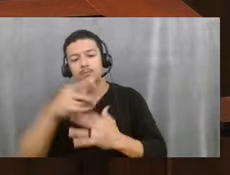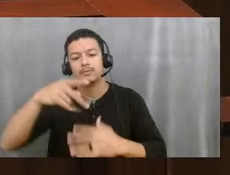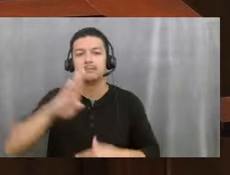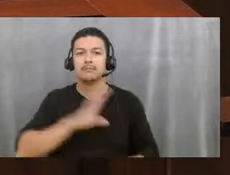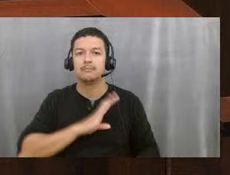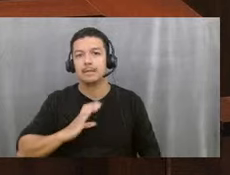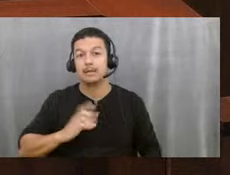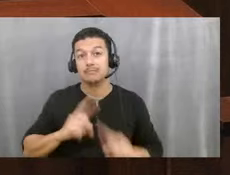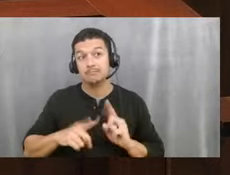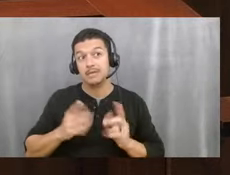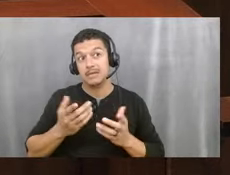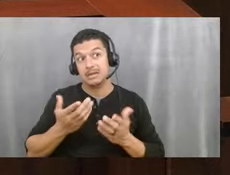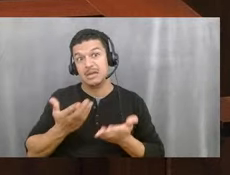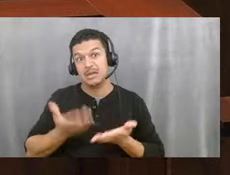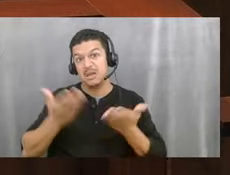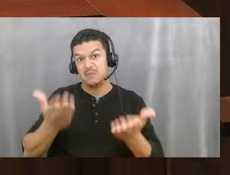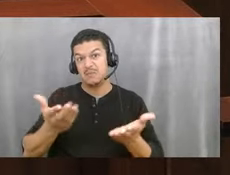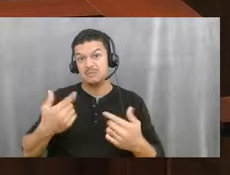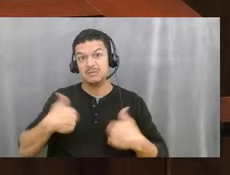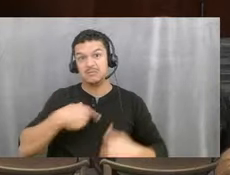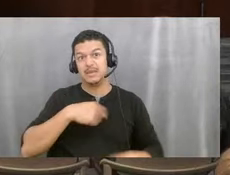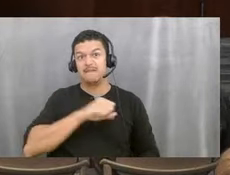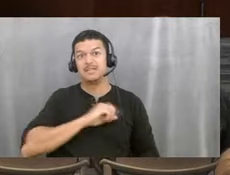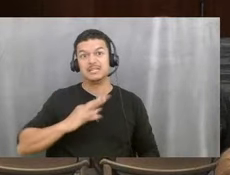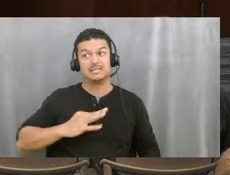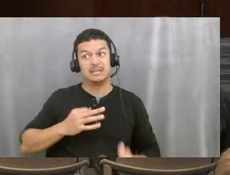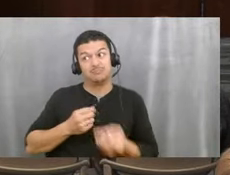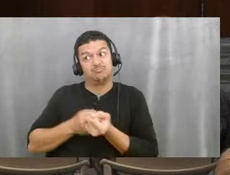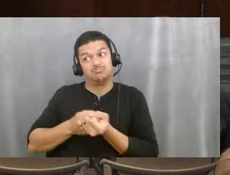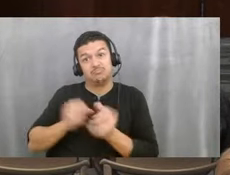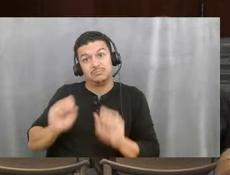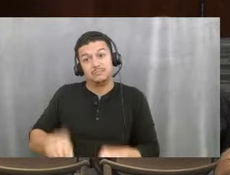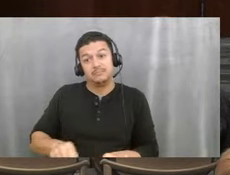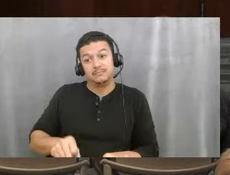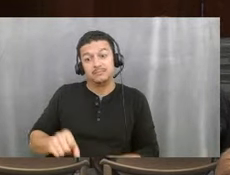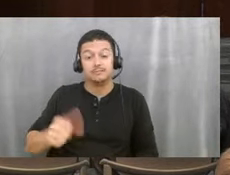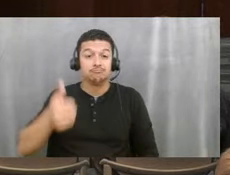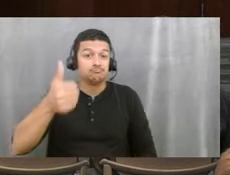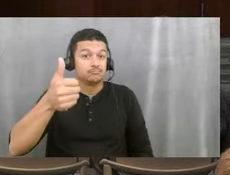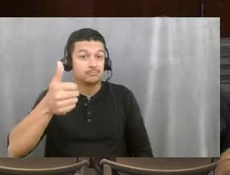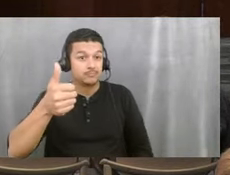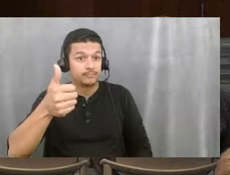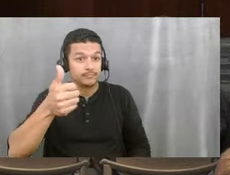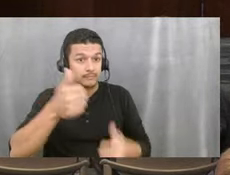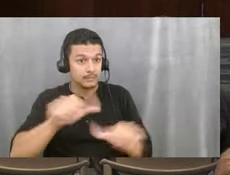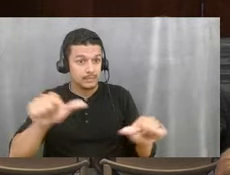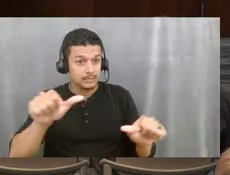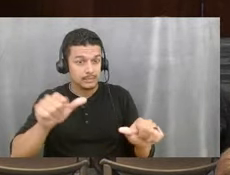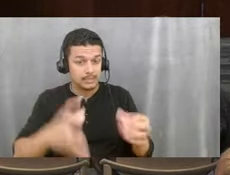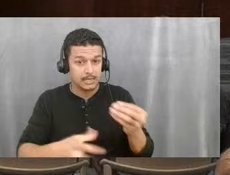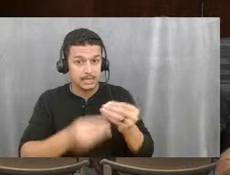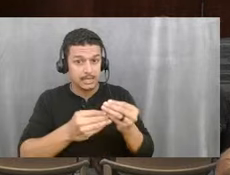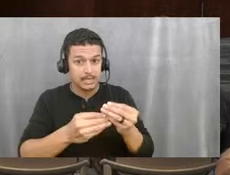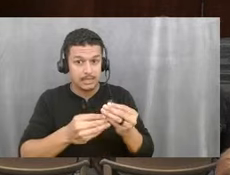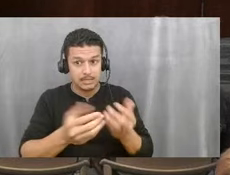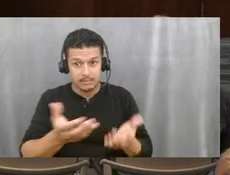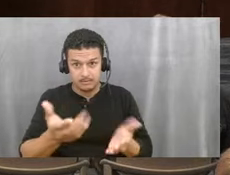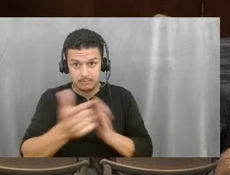because we have local staff to help you develop it. Okay. Shana, do you have anything to add to that?